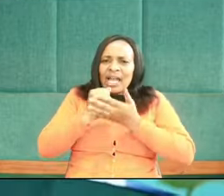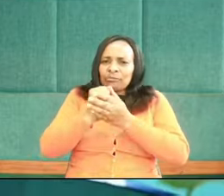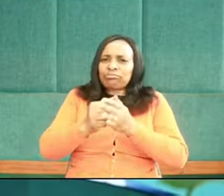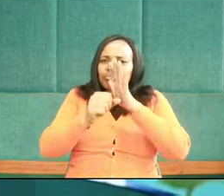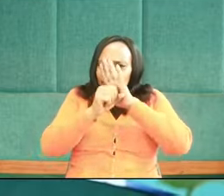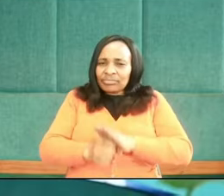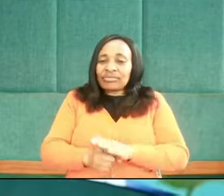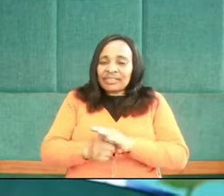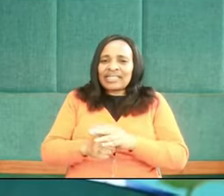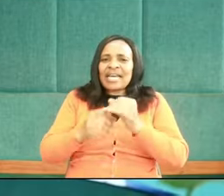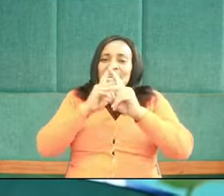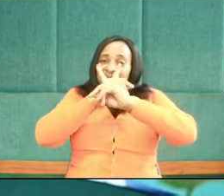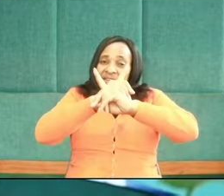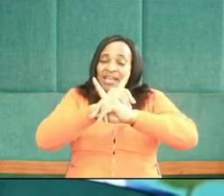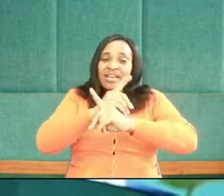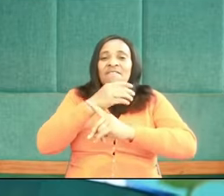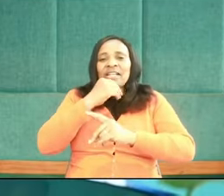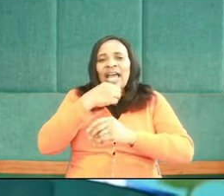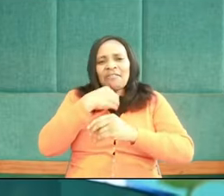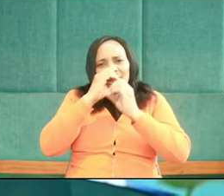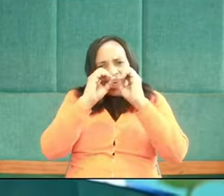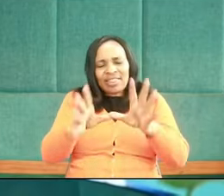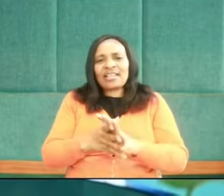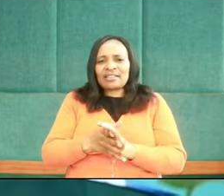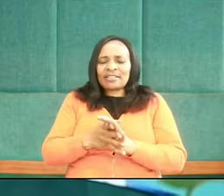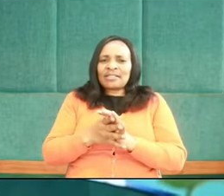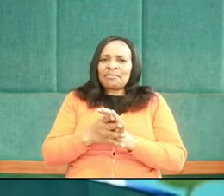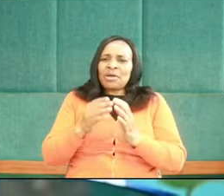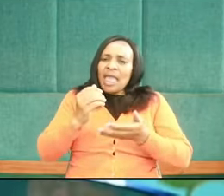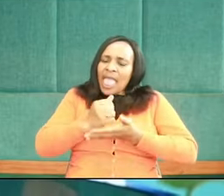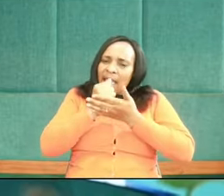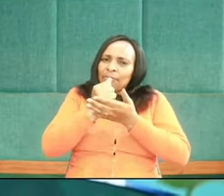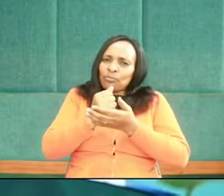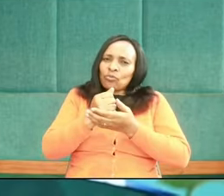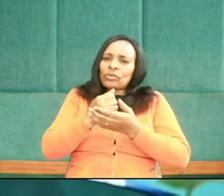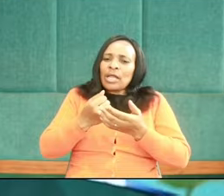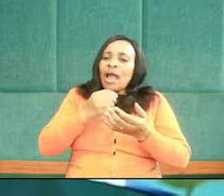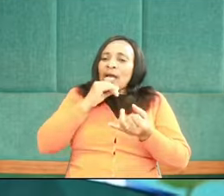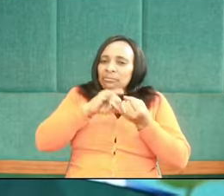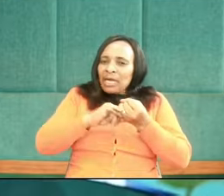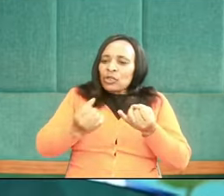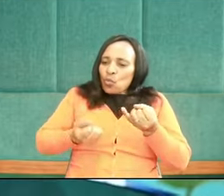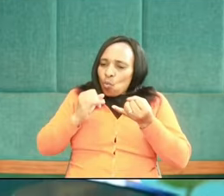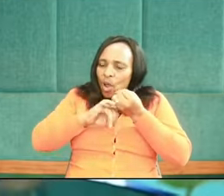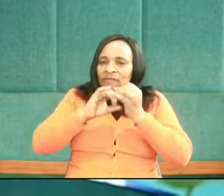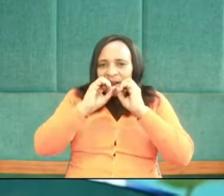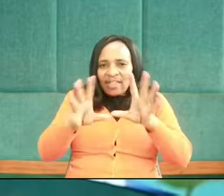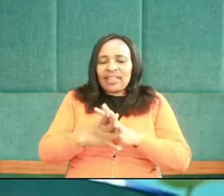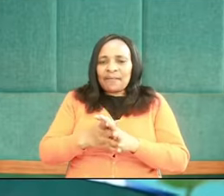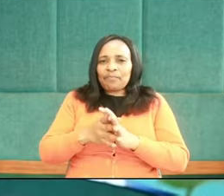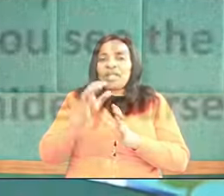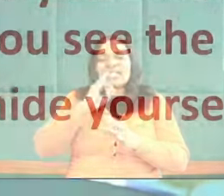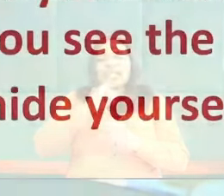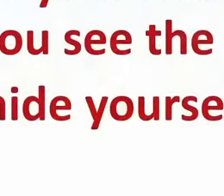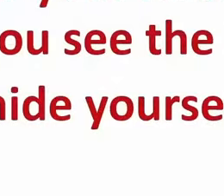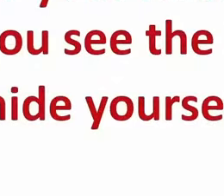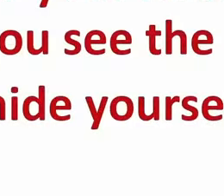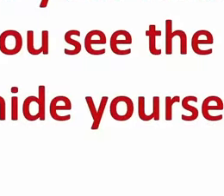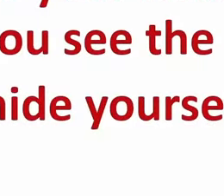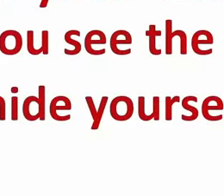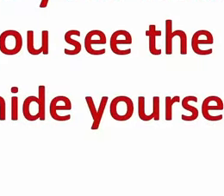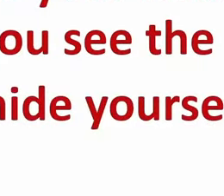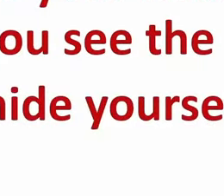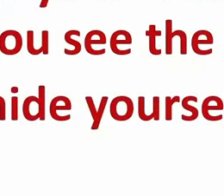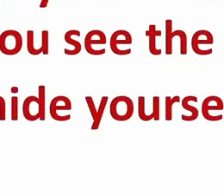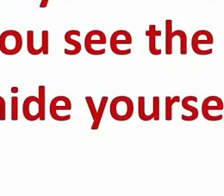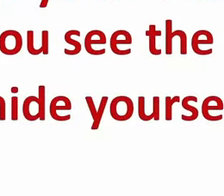Defend the fatherless. Plead for the widow. Isaiah 56, 6 and 7. The Bible says, this not the fast that I have